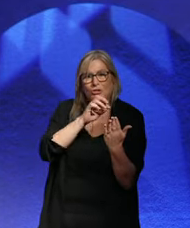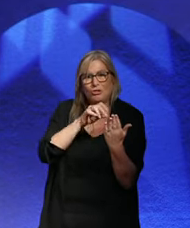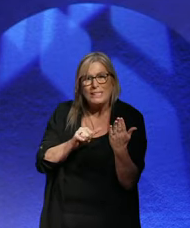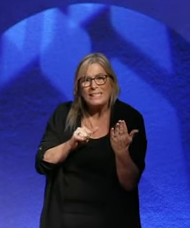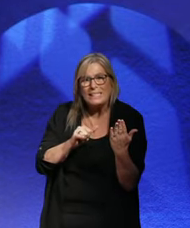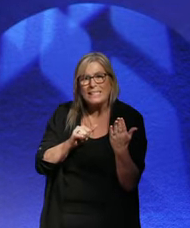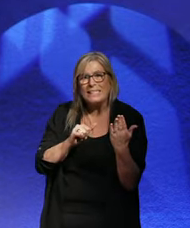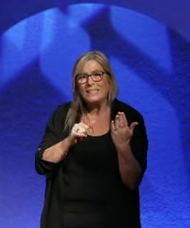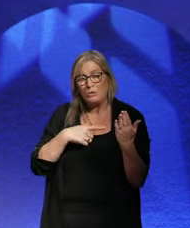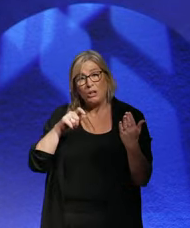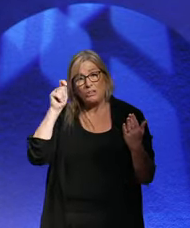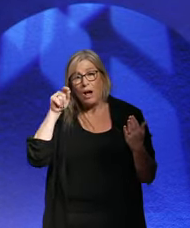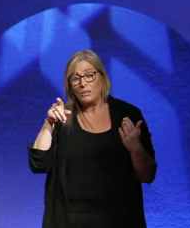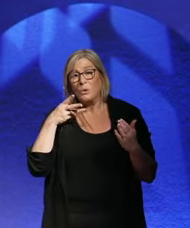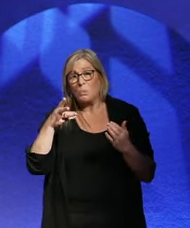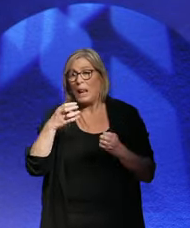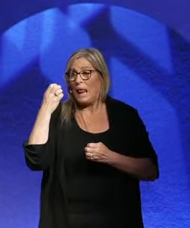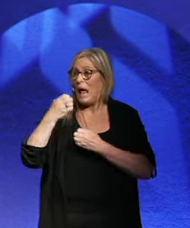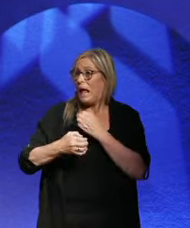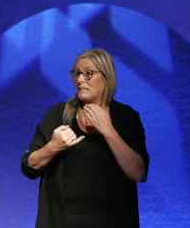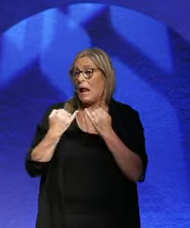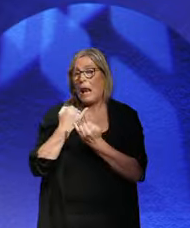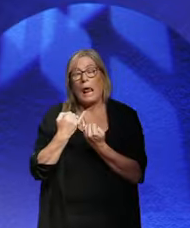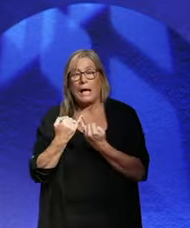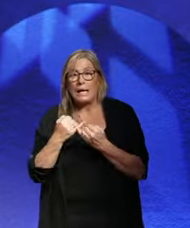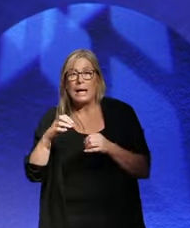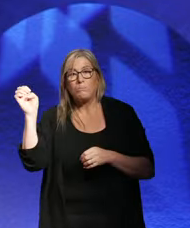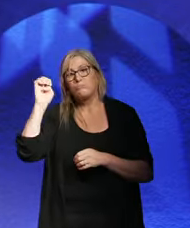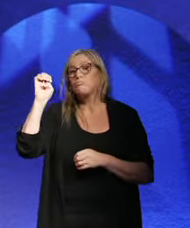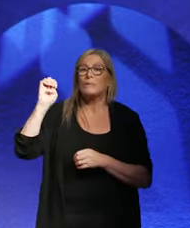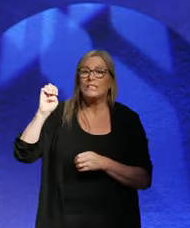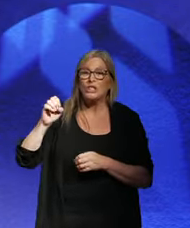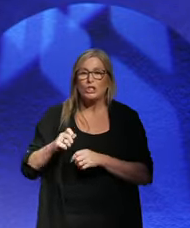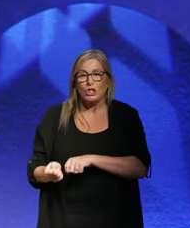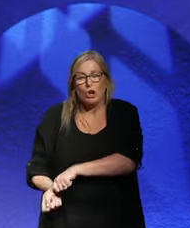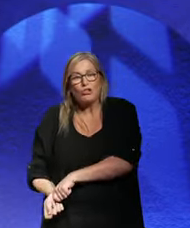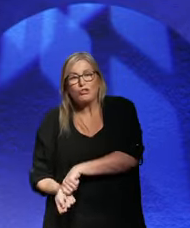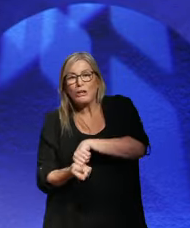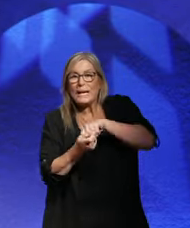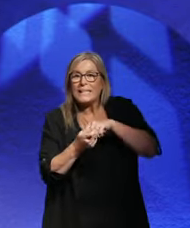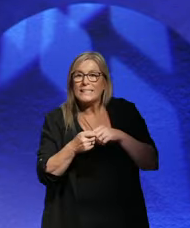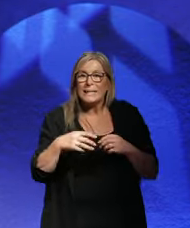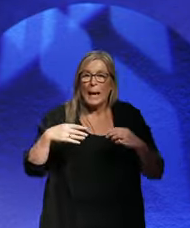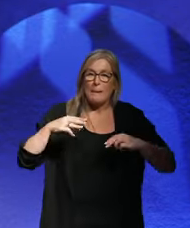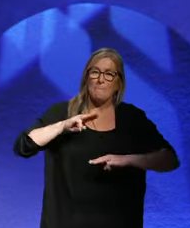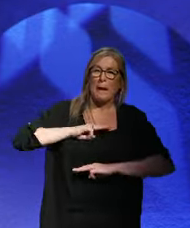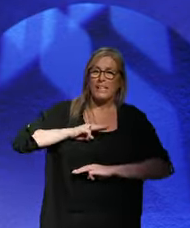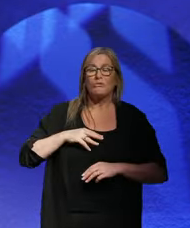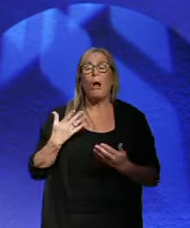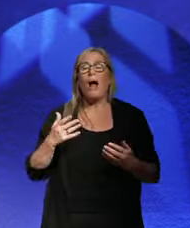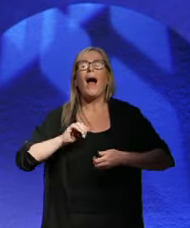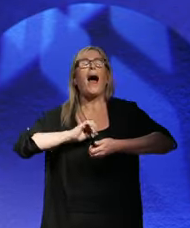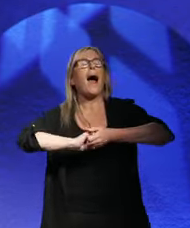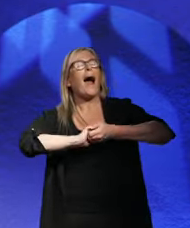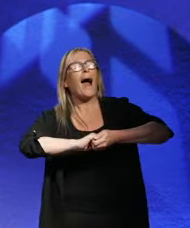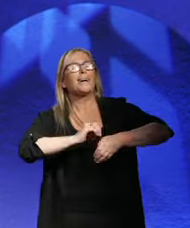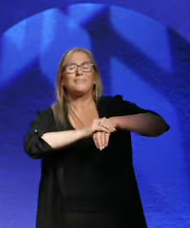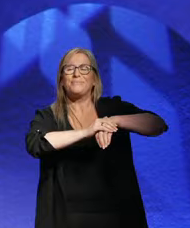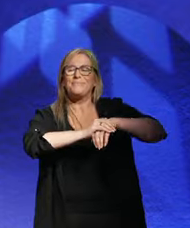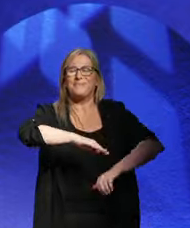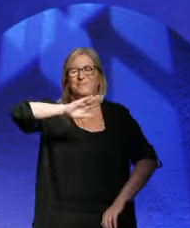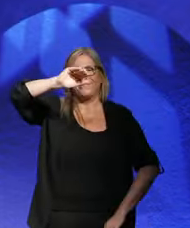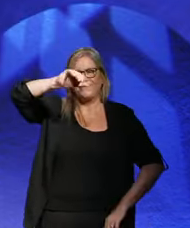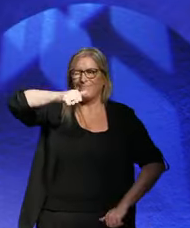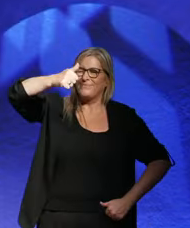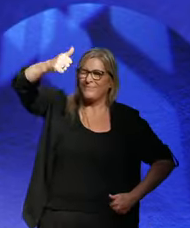like a British cricket match, you know, where we'd all shake hands and we'd all go away. And, you know, and say, oh,